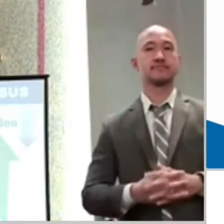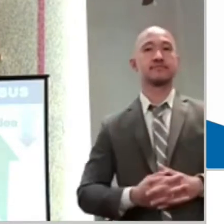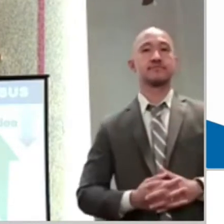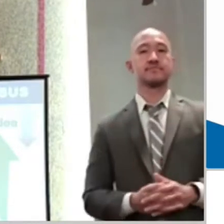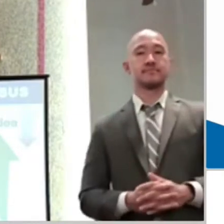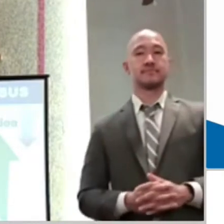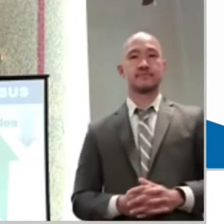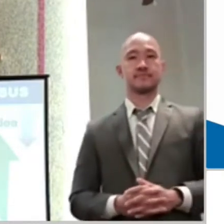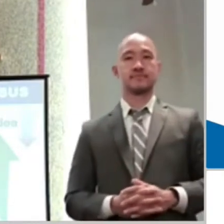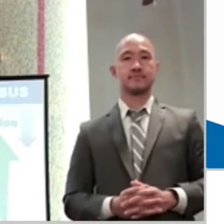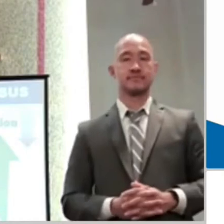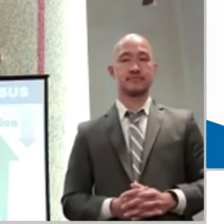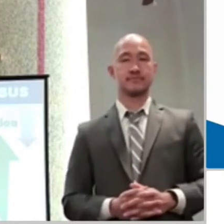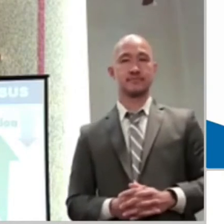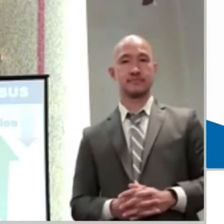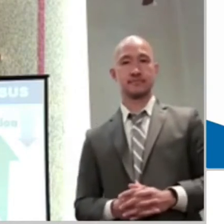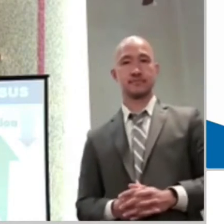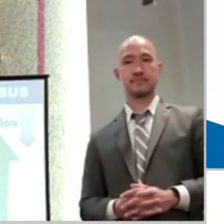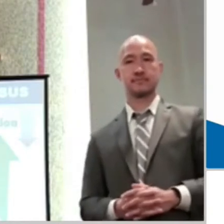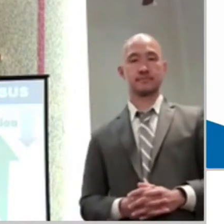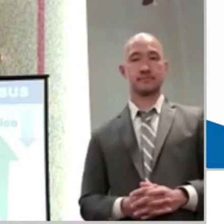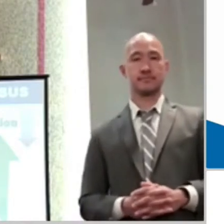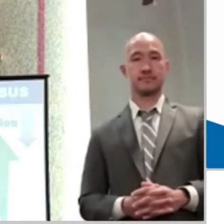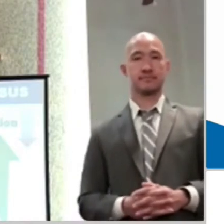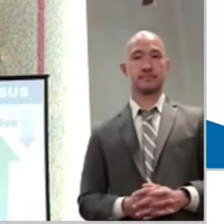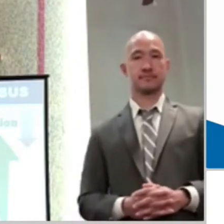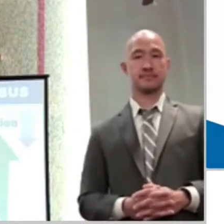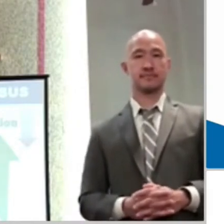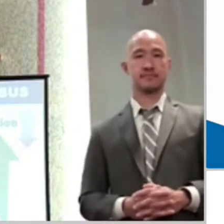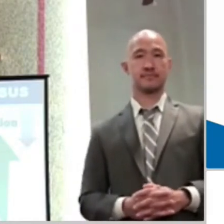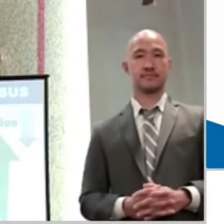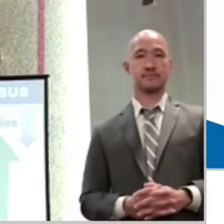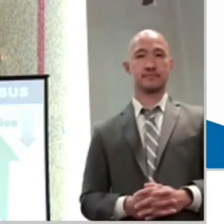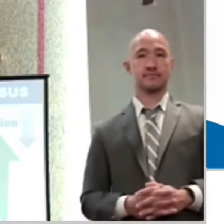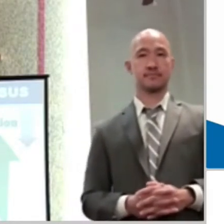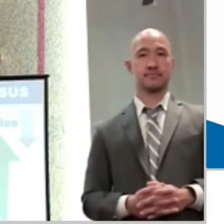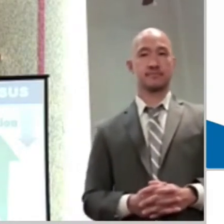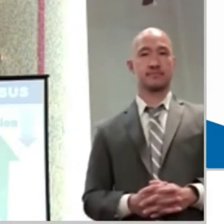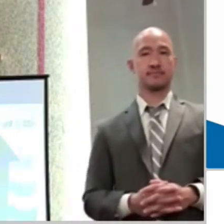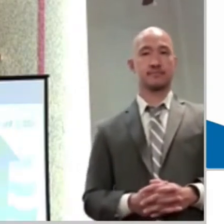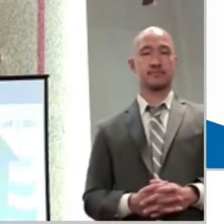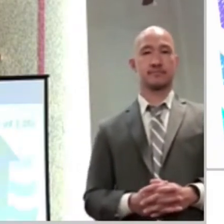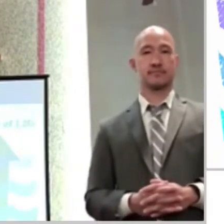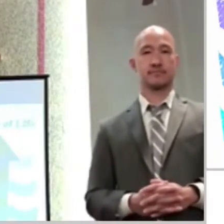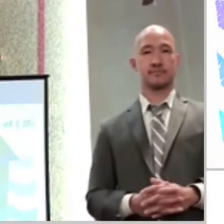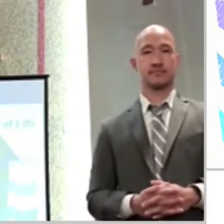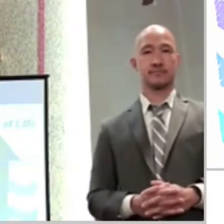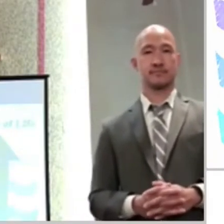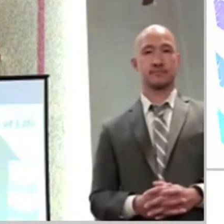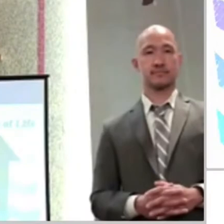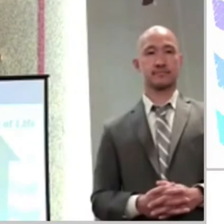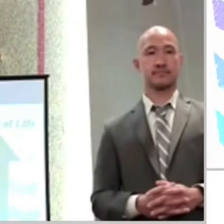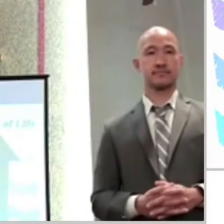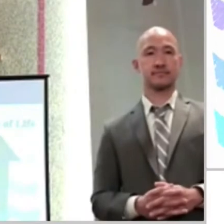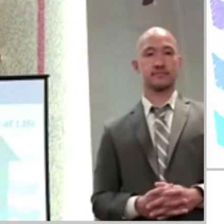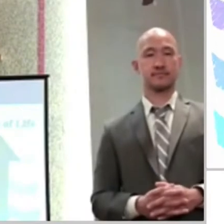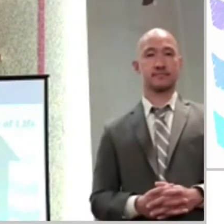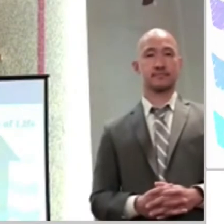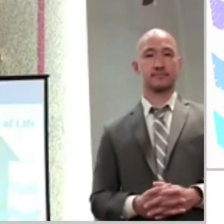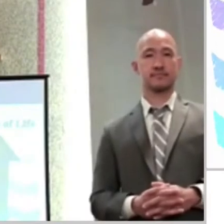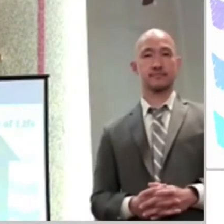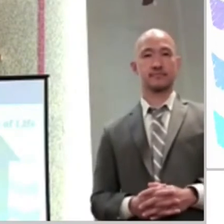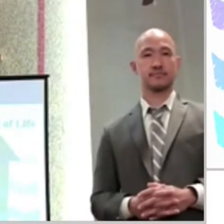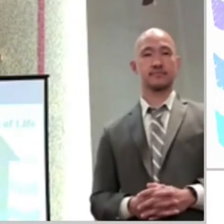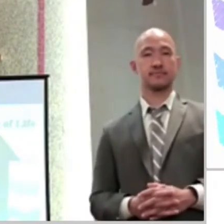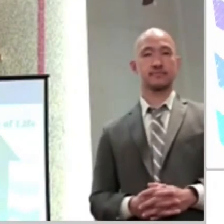need to let into our heart as we grow in our faith. Our response to this kind of faith, to this